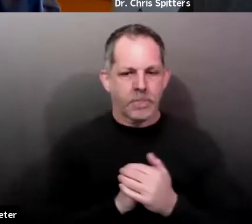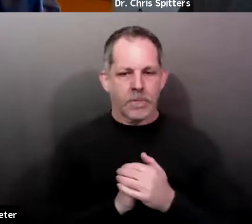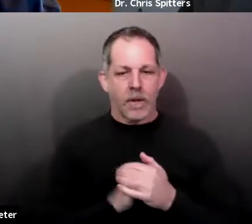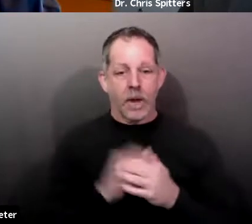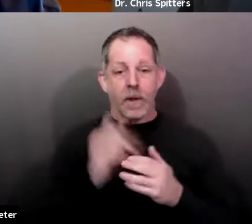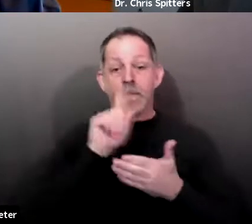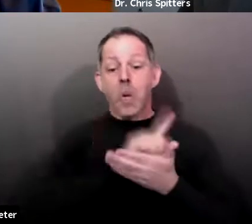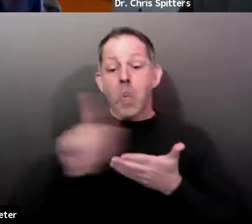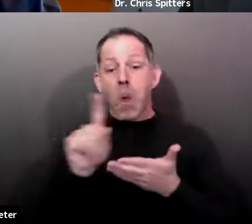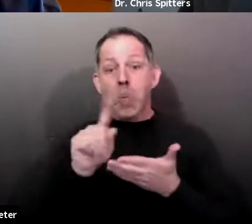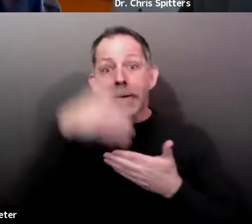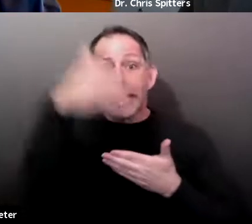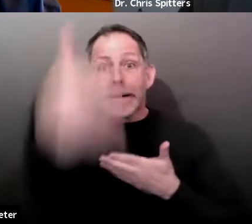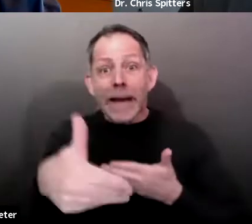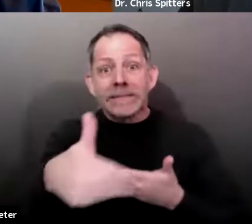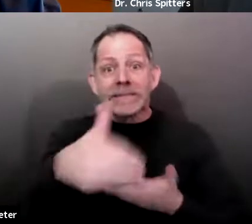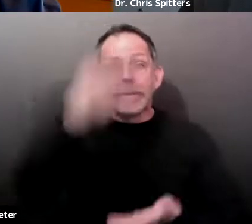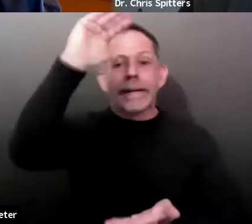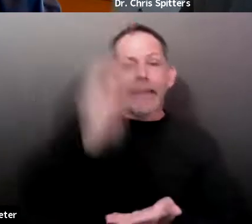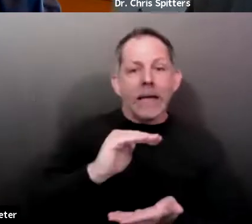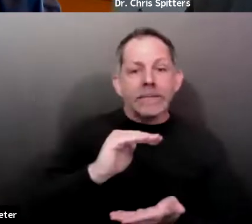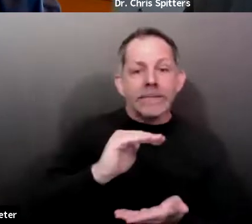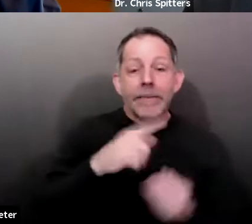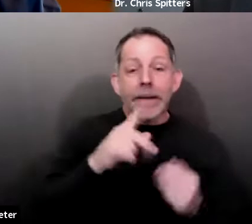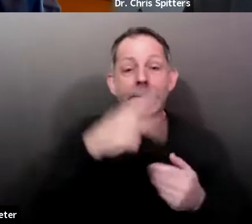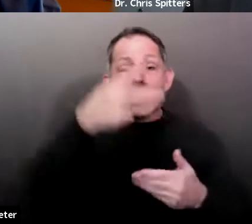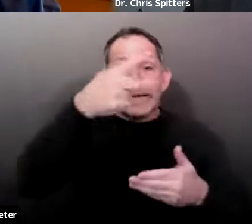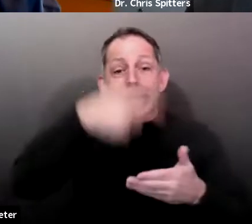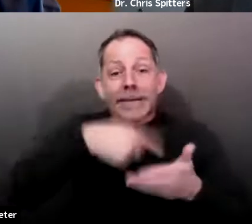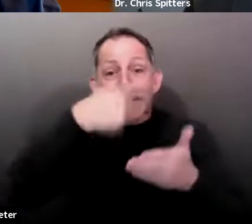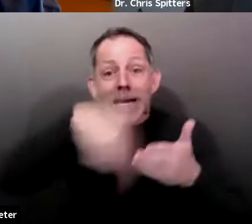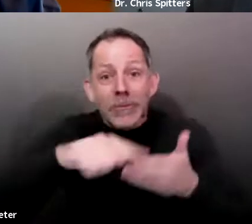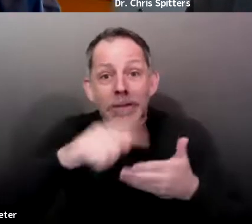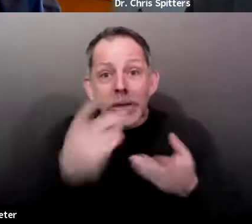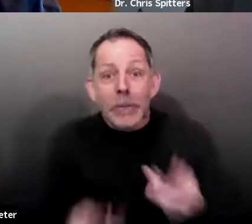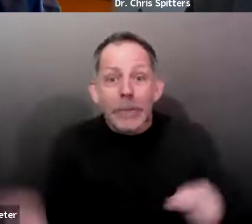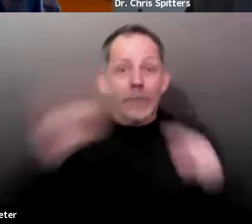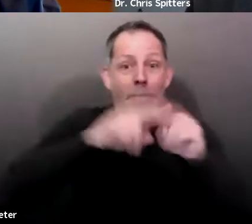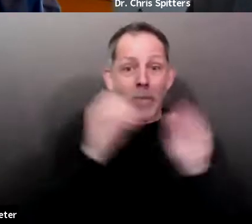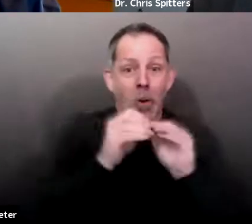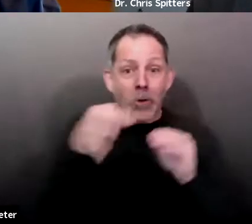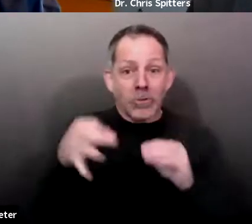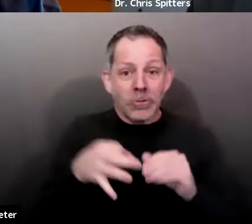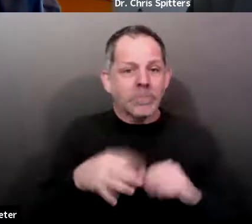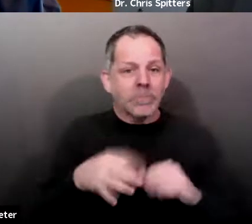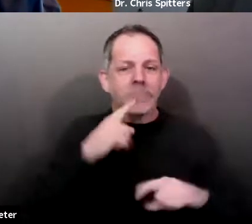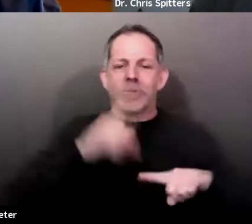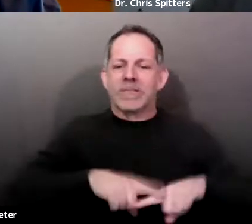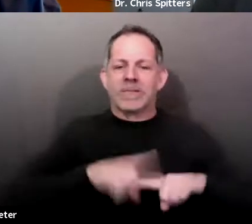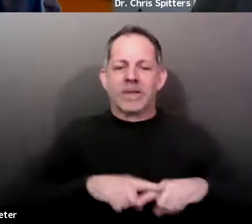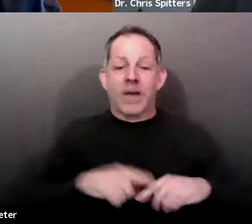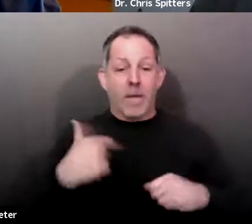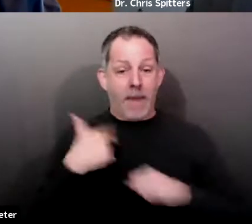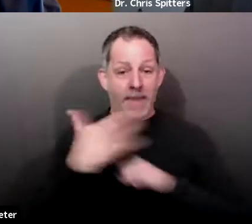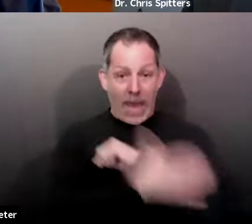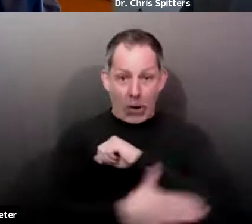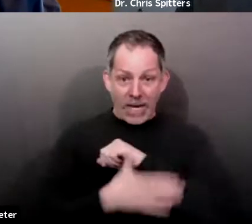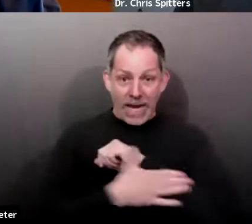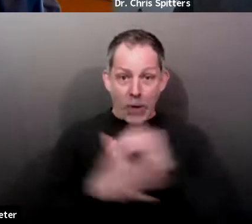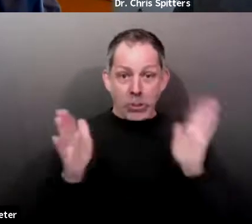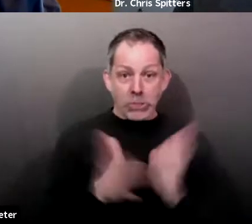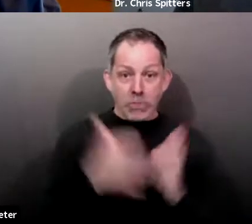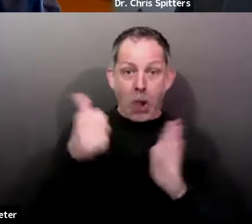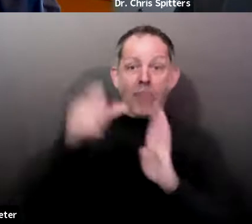you know, a new group that comes in that might be in our county, maybe a little bit smaller than the statewide average or a little bit larger.